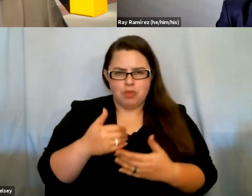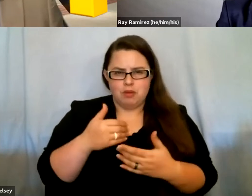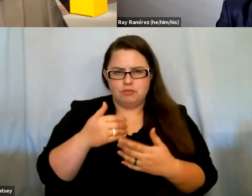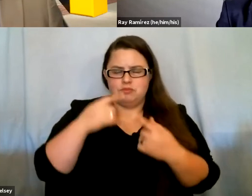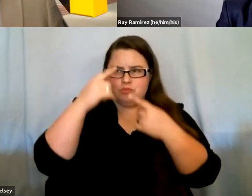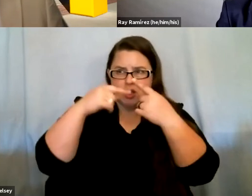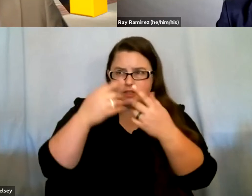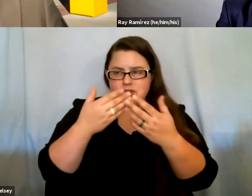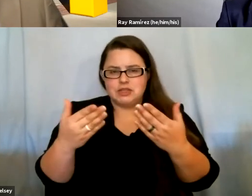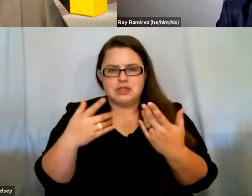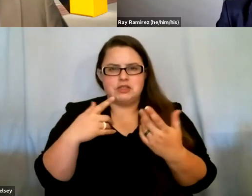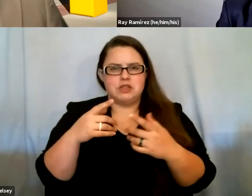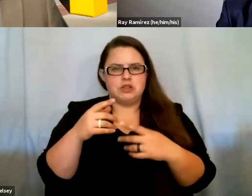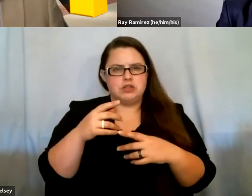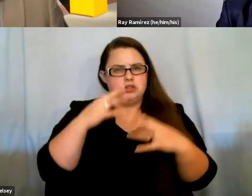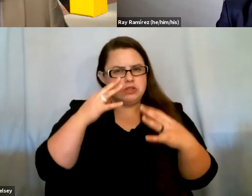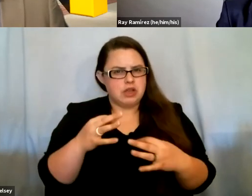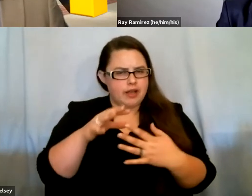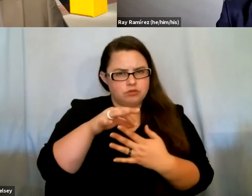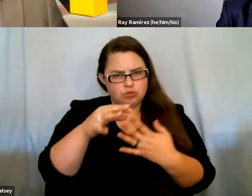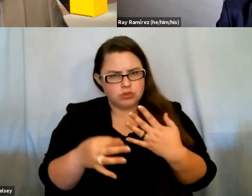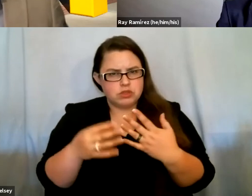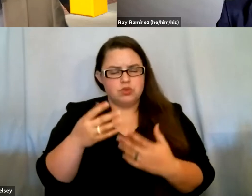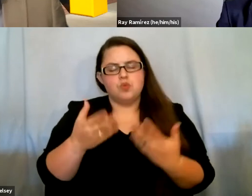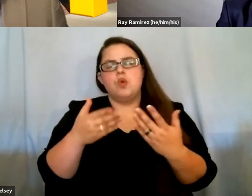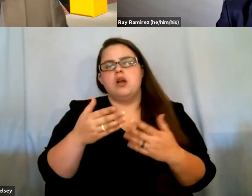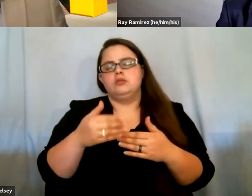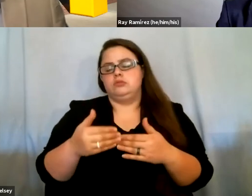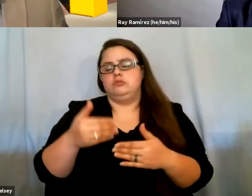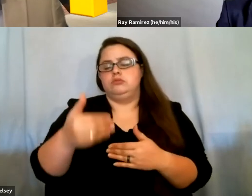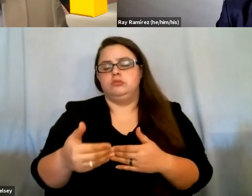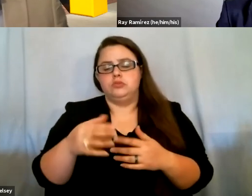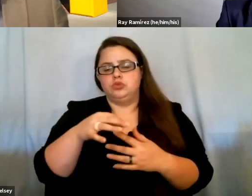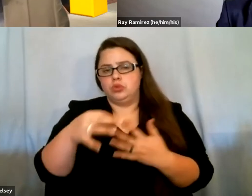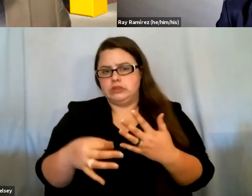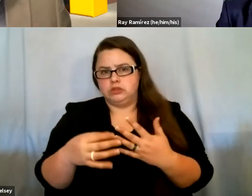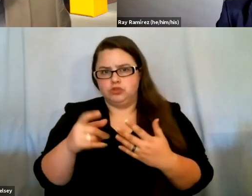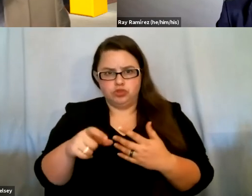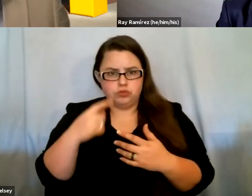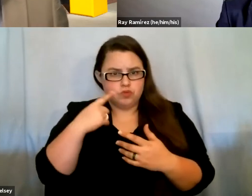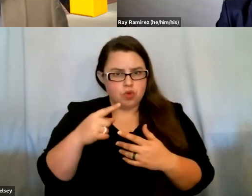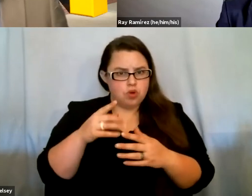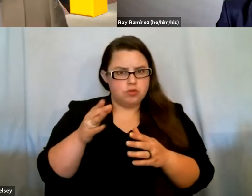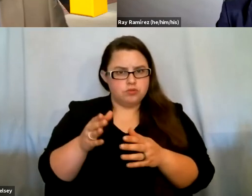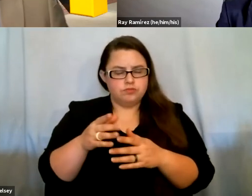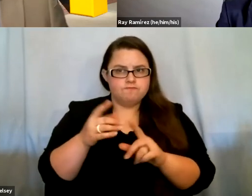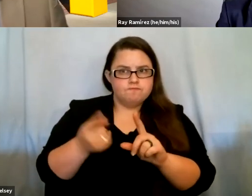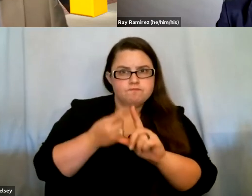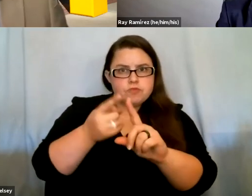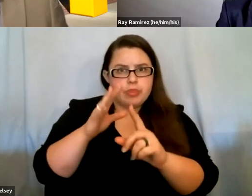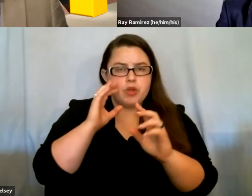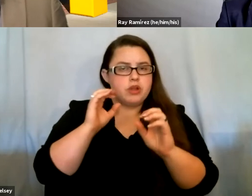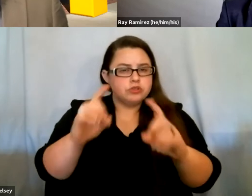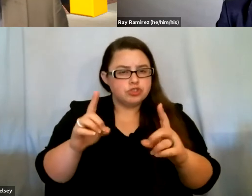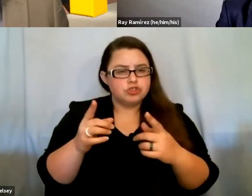or choices, right, that they should consider making for the next step in terms of what kind of, what they want to pursue in their education. You know,